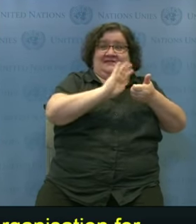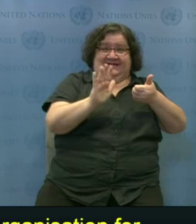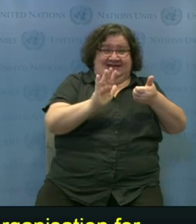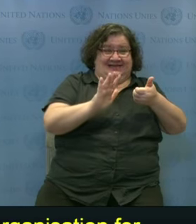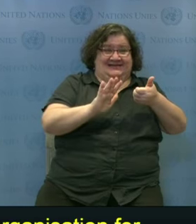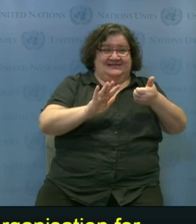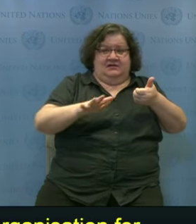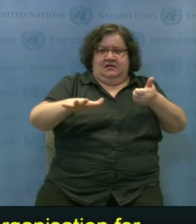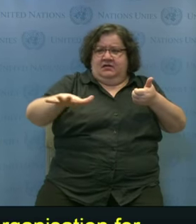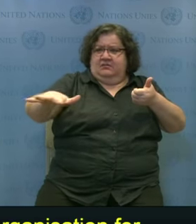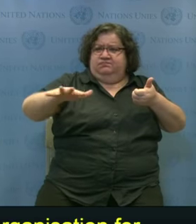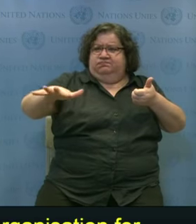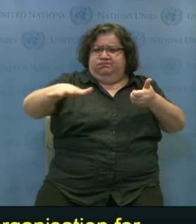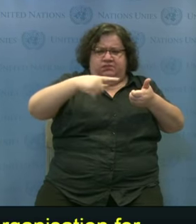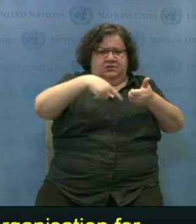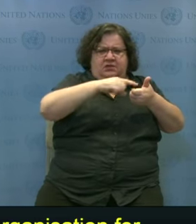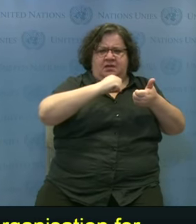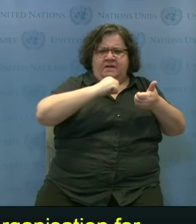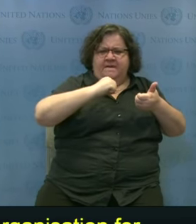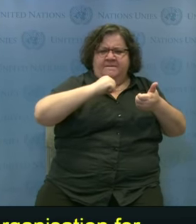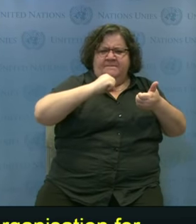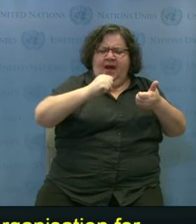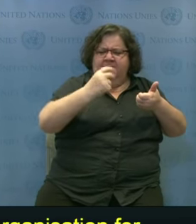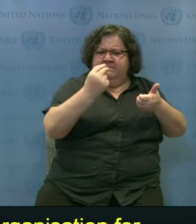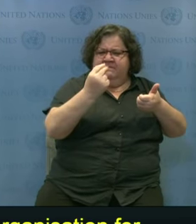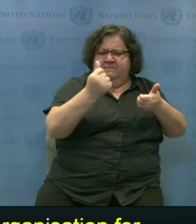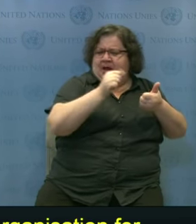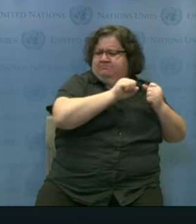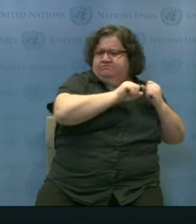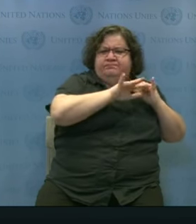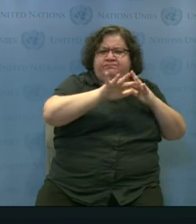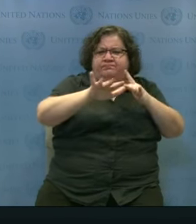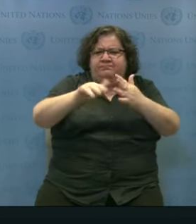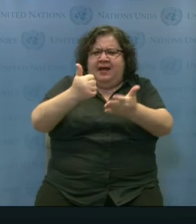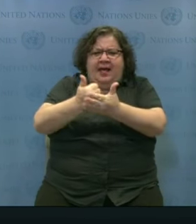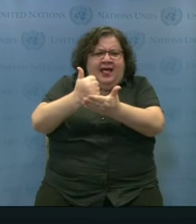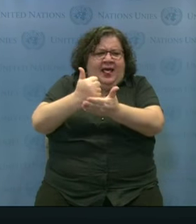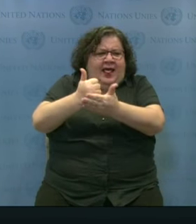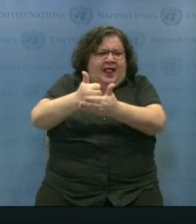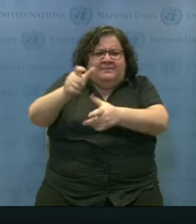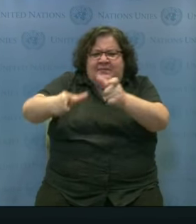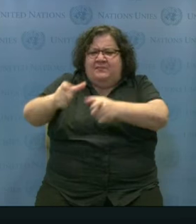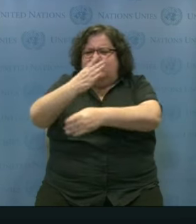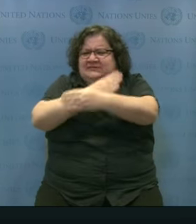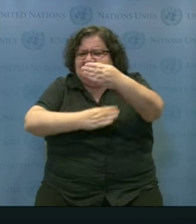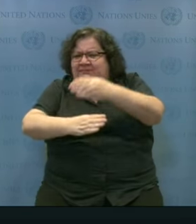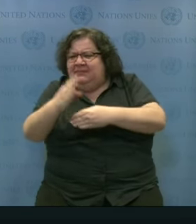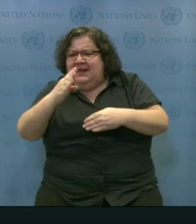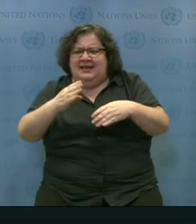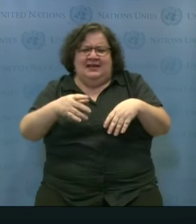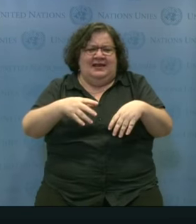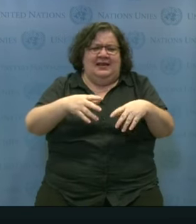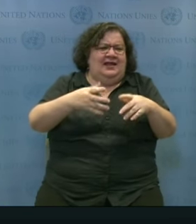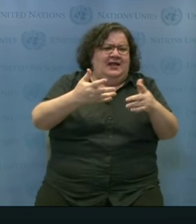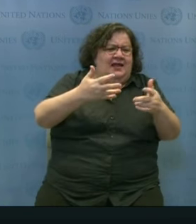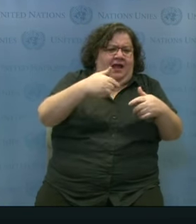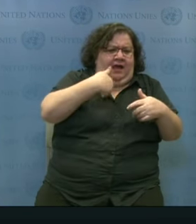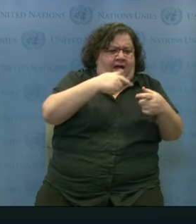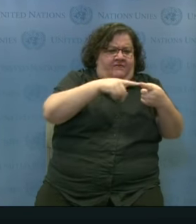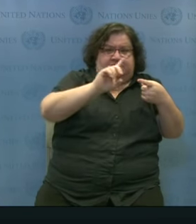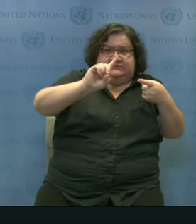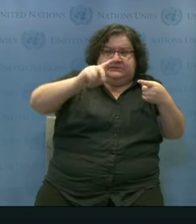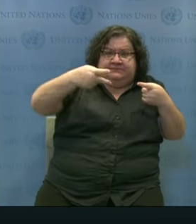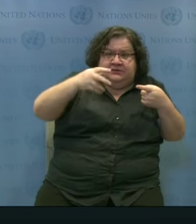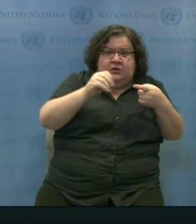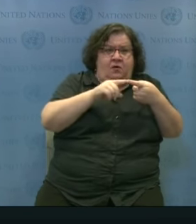of the national DPO as well as disability-focused NGOs, we could identify more than 5,000